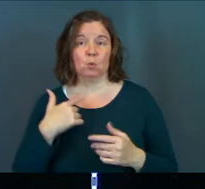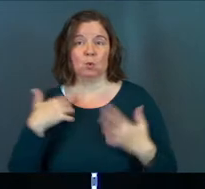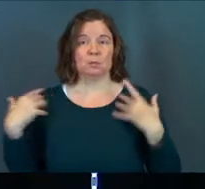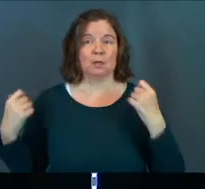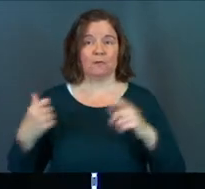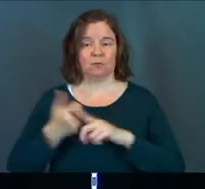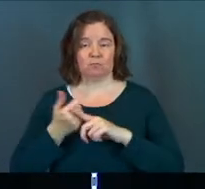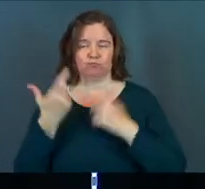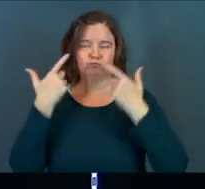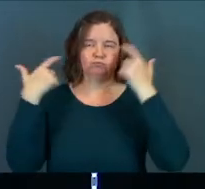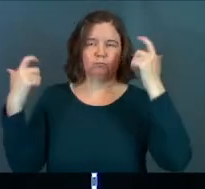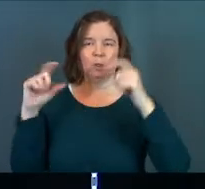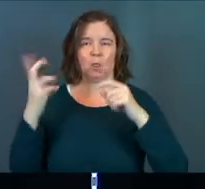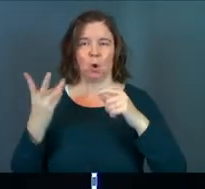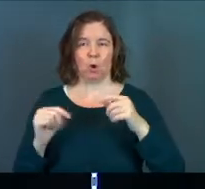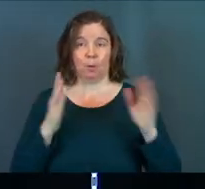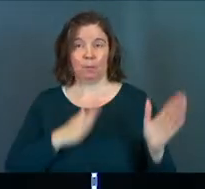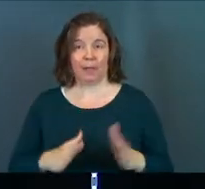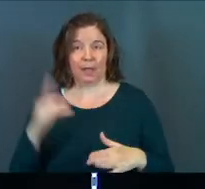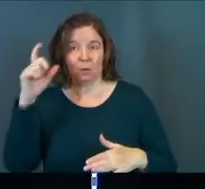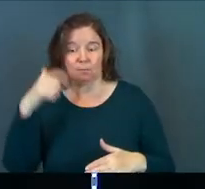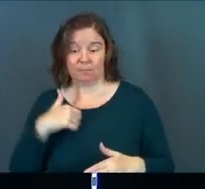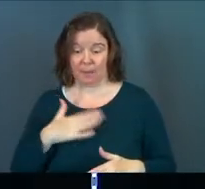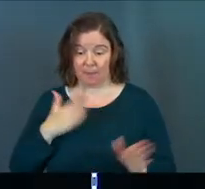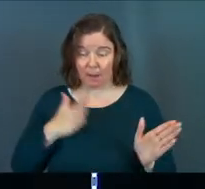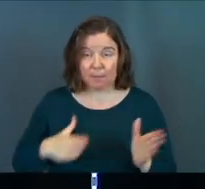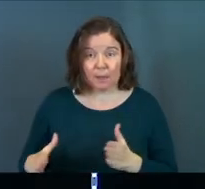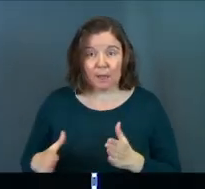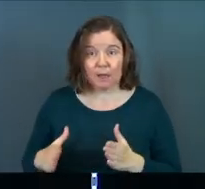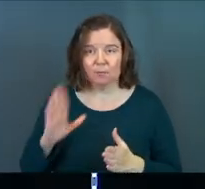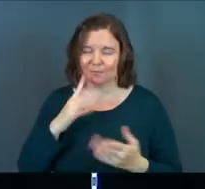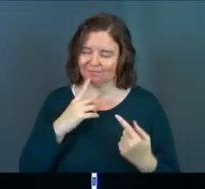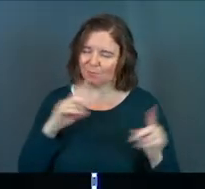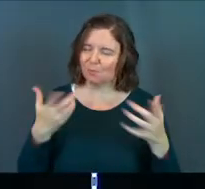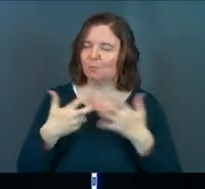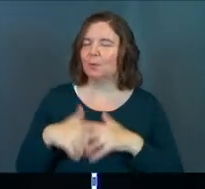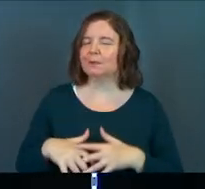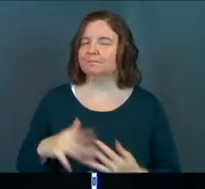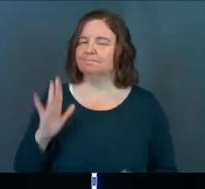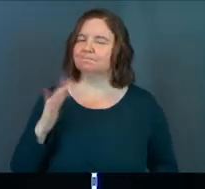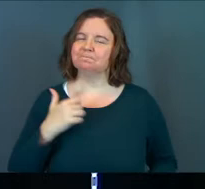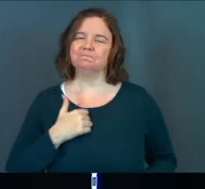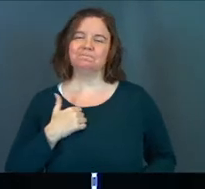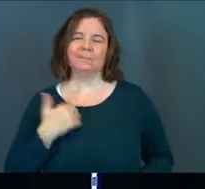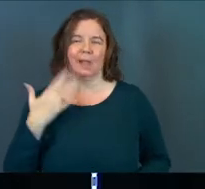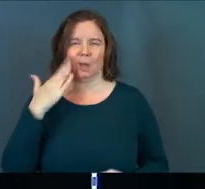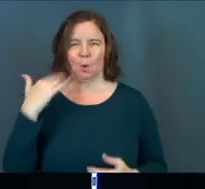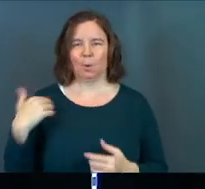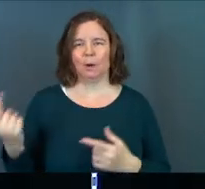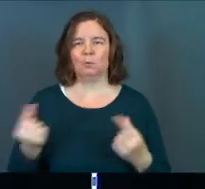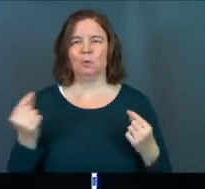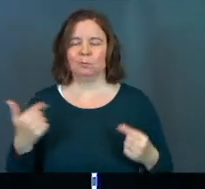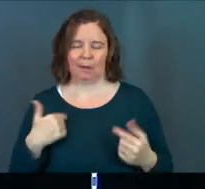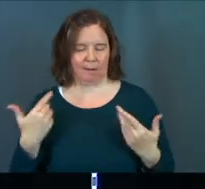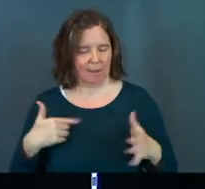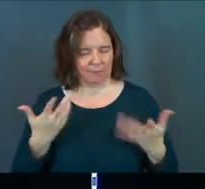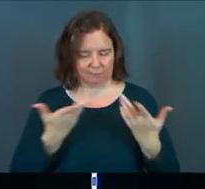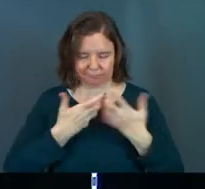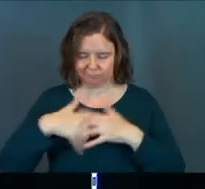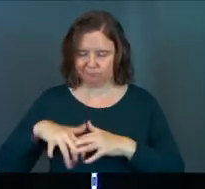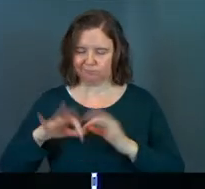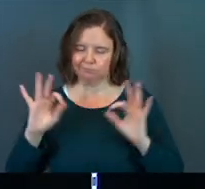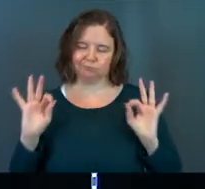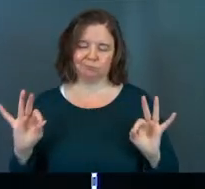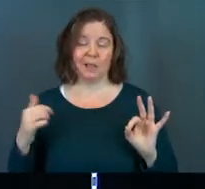overconfident in their own plans and wisdoms and says, hey, my plan is going to work out. I know what I'm doing. I've got it all,